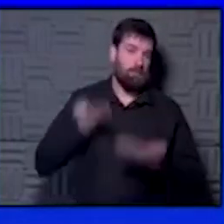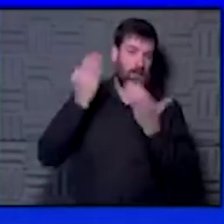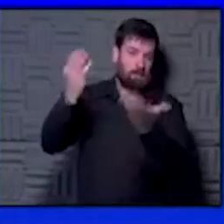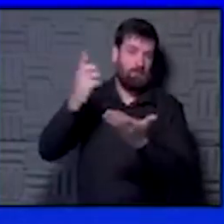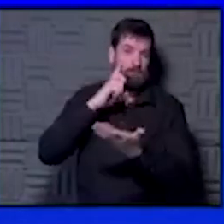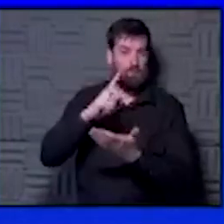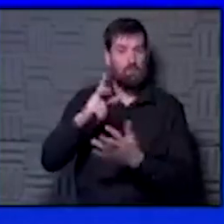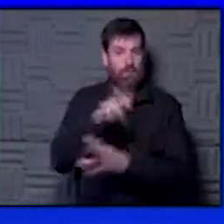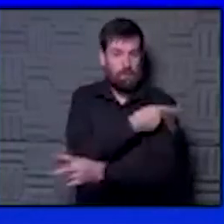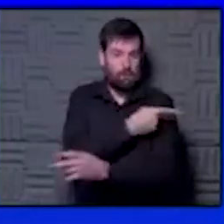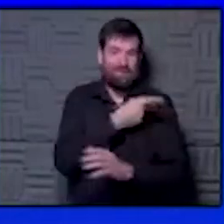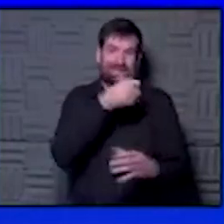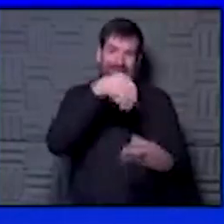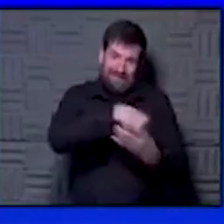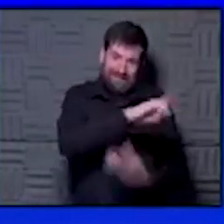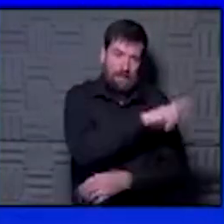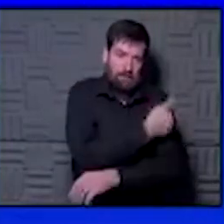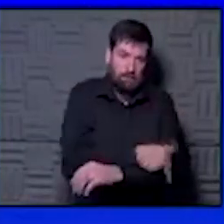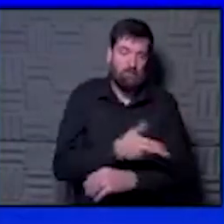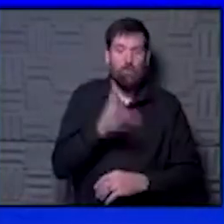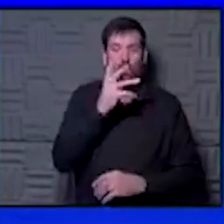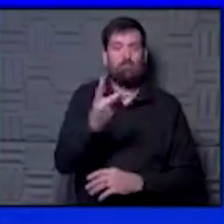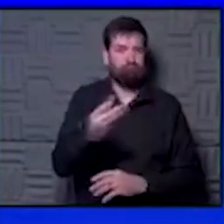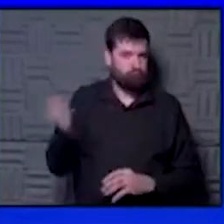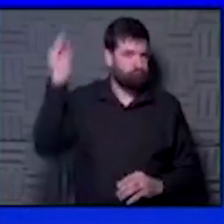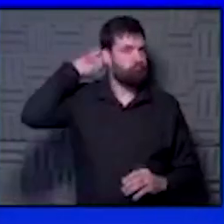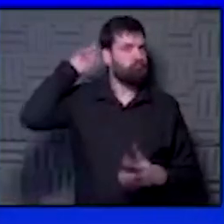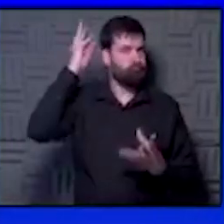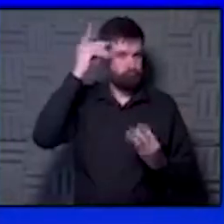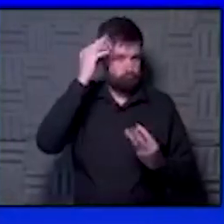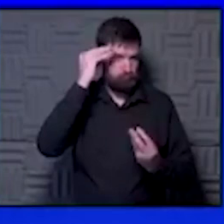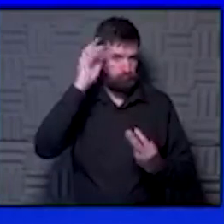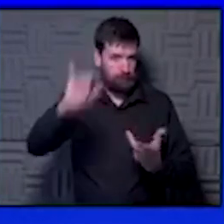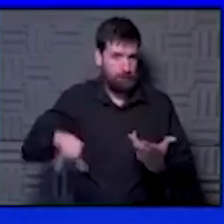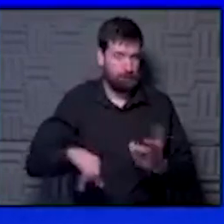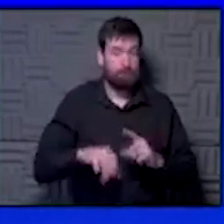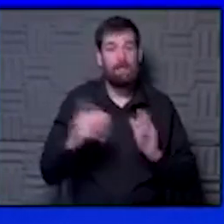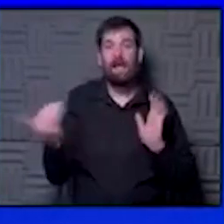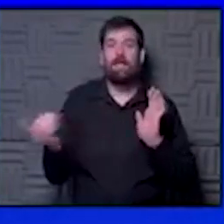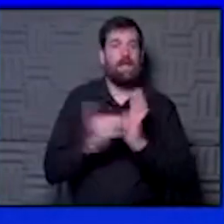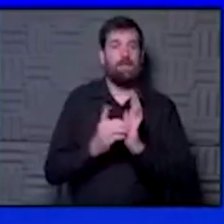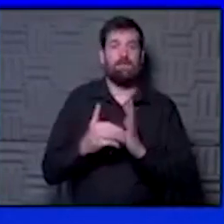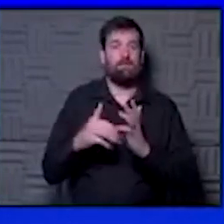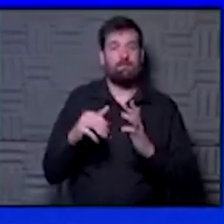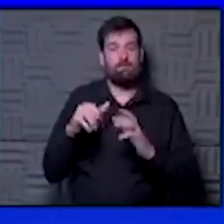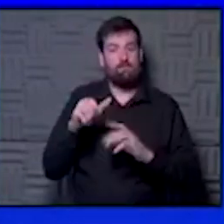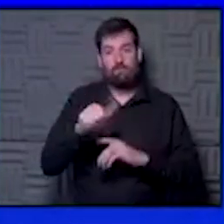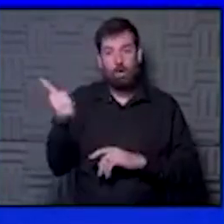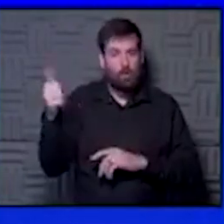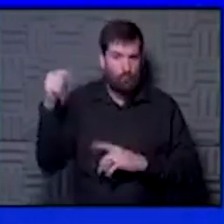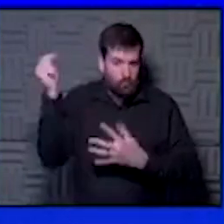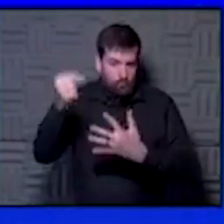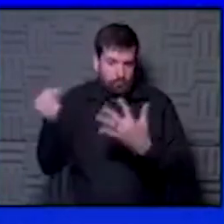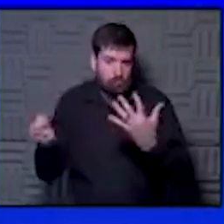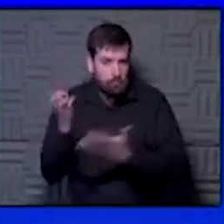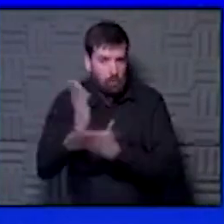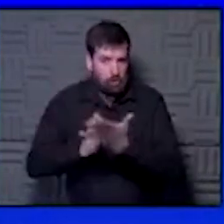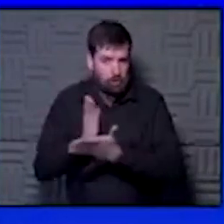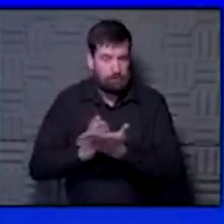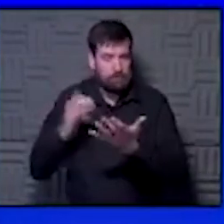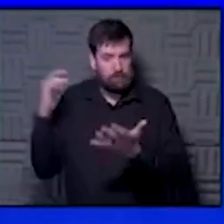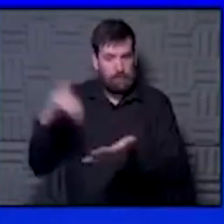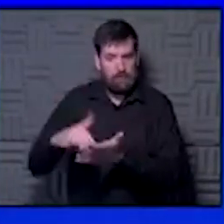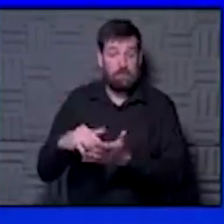hospitalized patients. So we will take that all into consideration. But again, I don't know the other confounding factors of those studies.